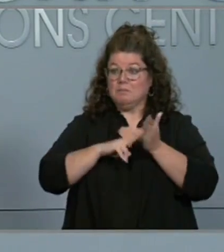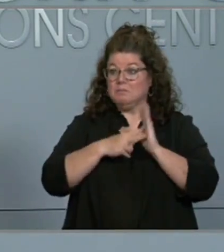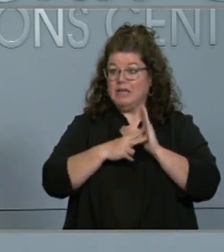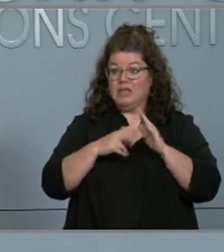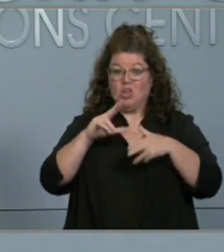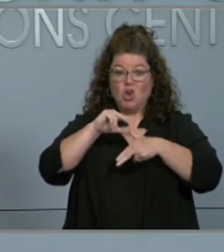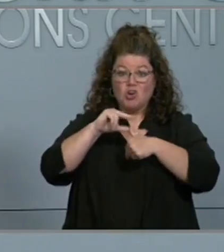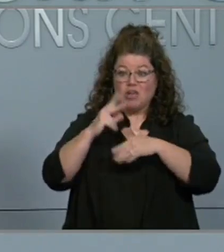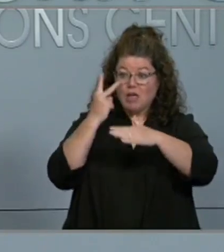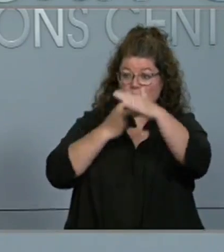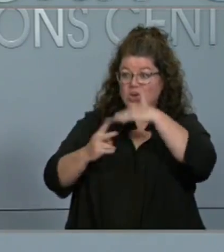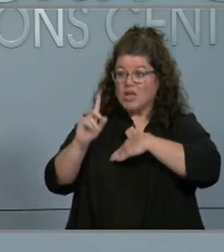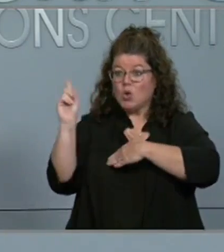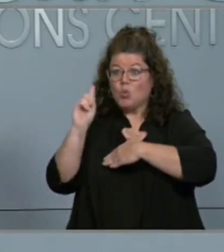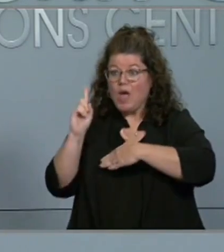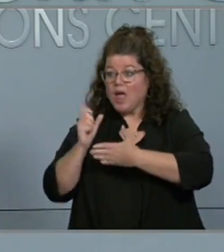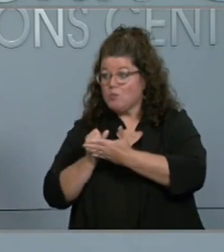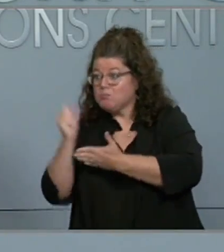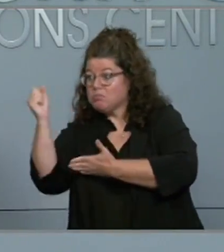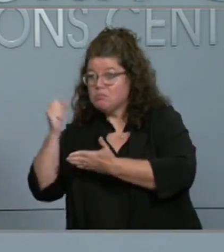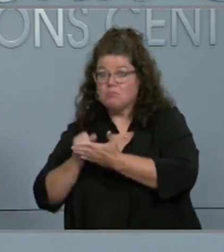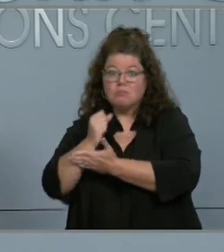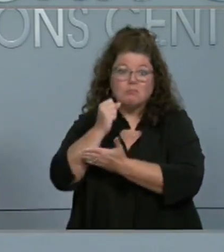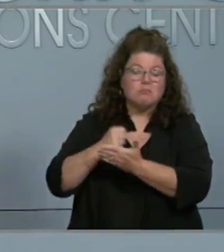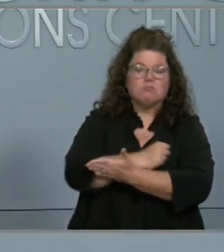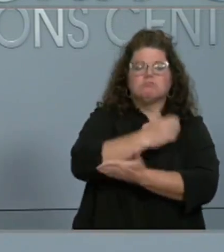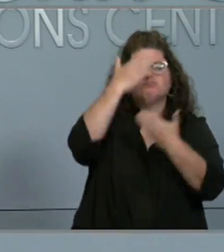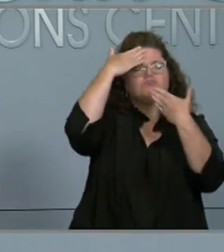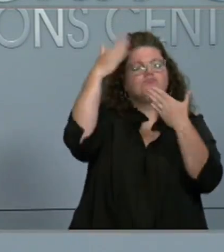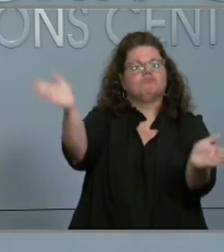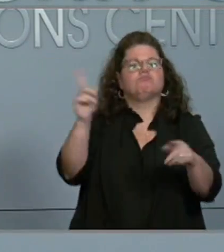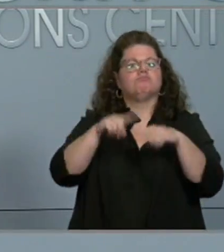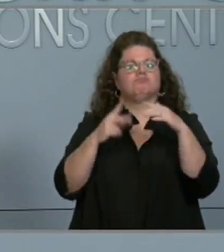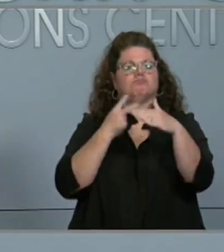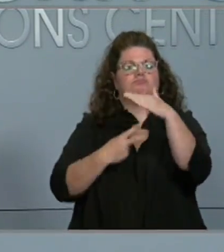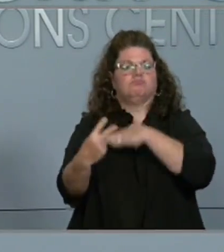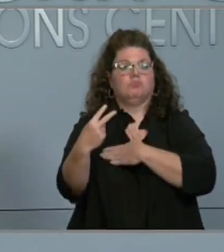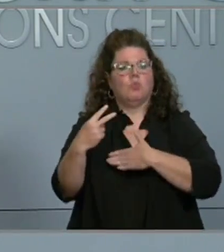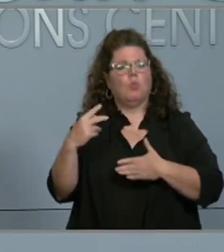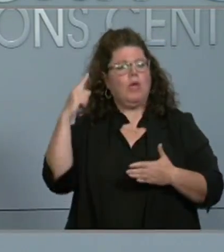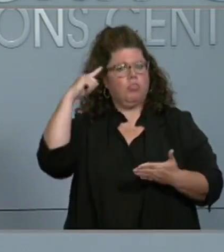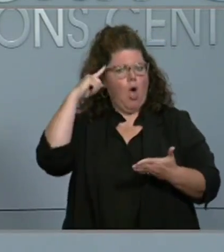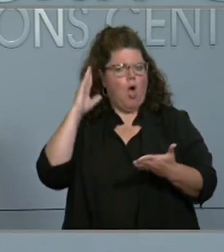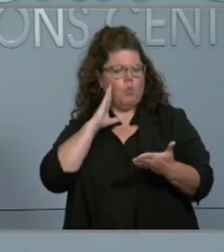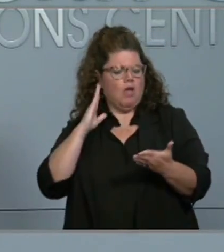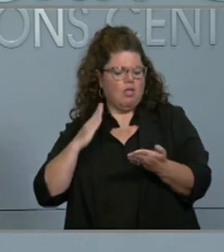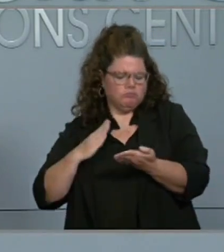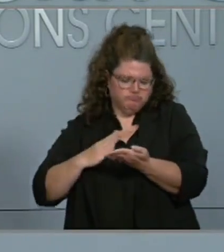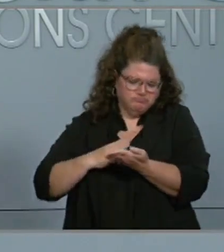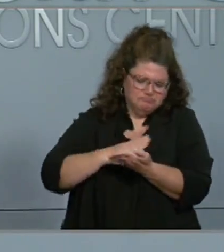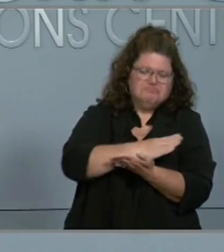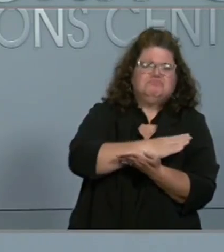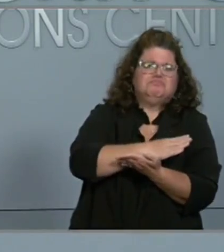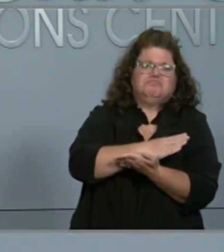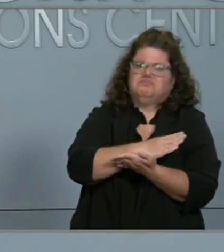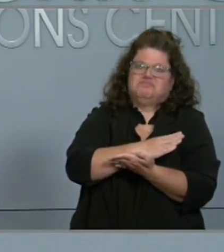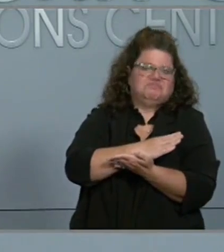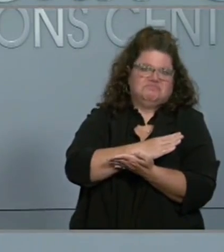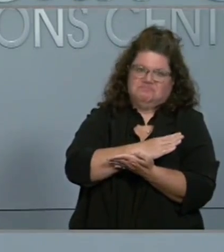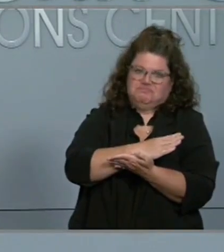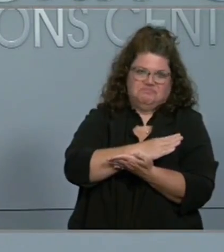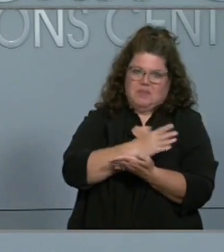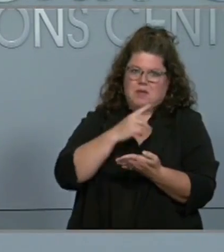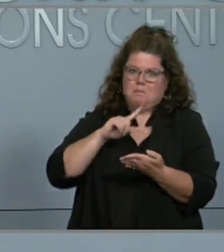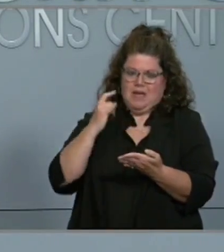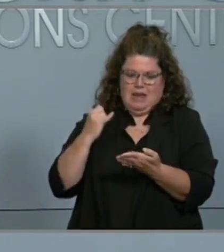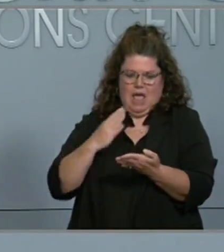one place to the next. We were looking at this being more of a western North Carolina event a little earlier. The storm